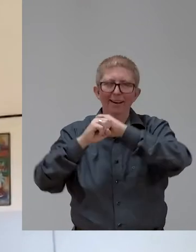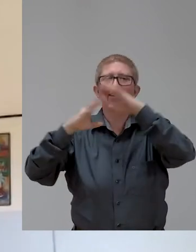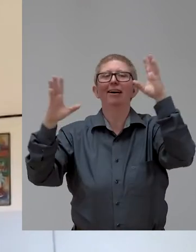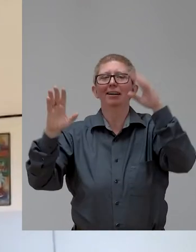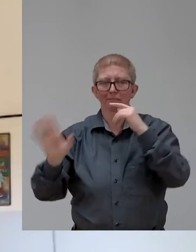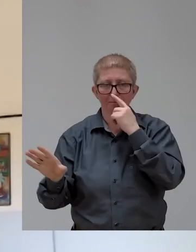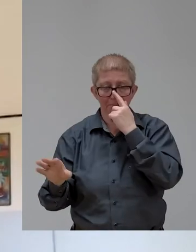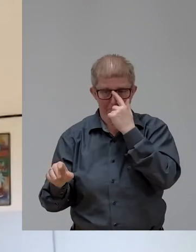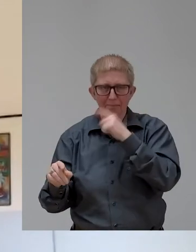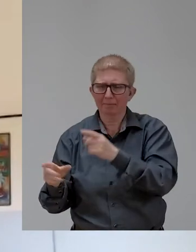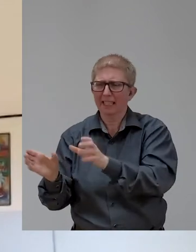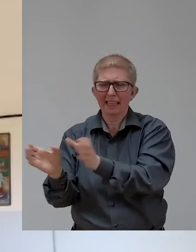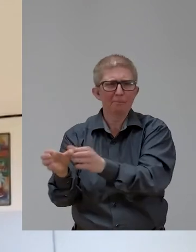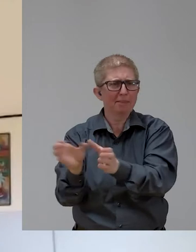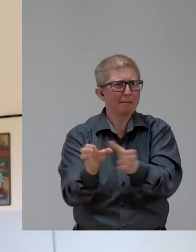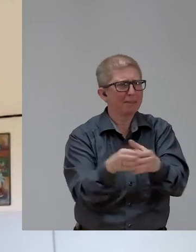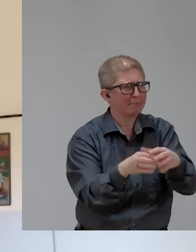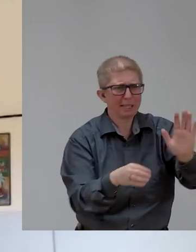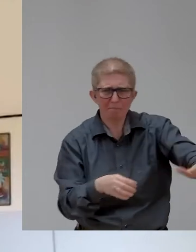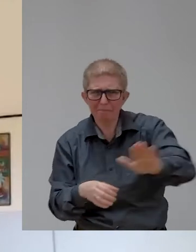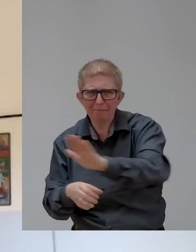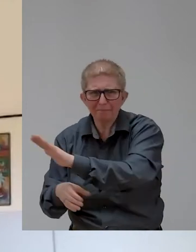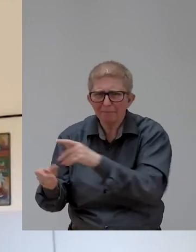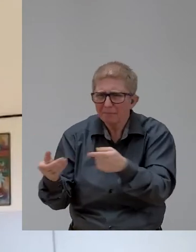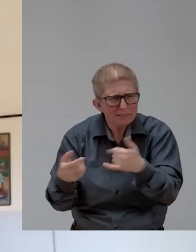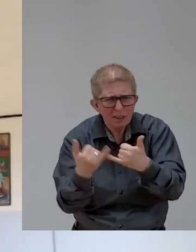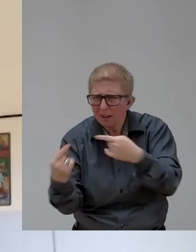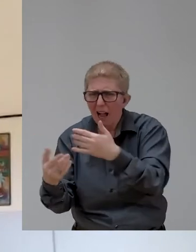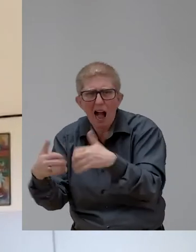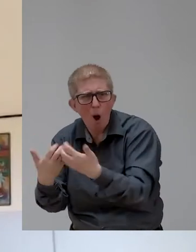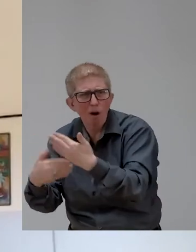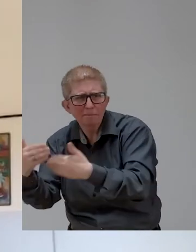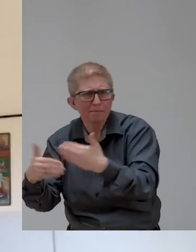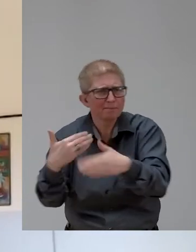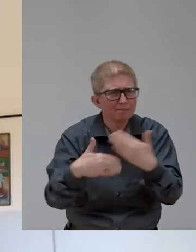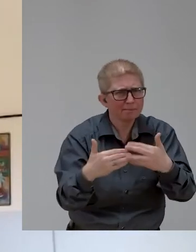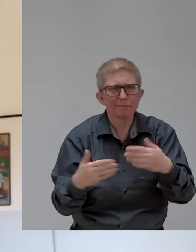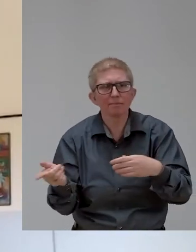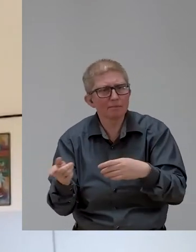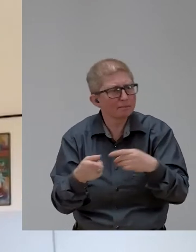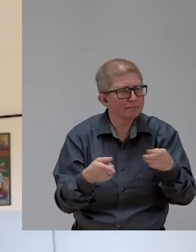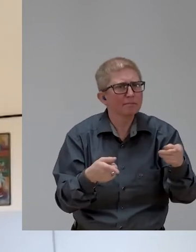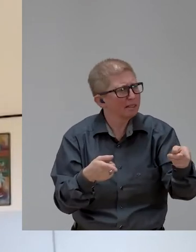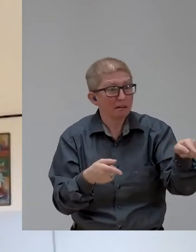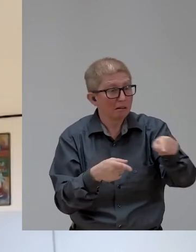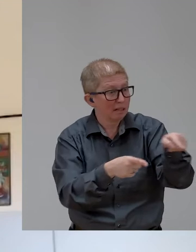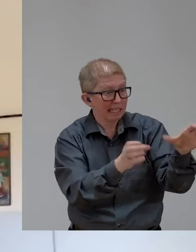And if they don't know, get them to ask. I have discovered amazing disability talent globally at Microsoft that was hidden,